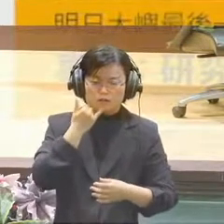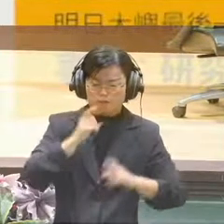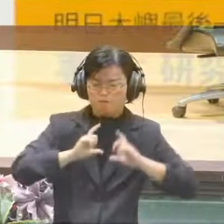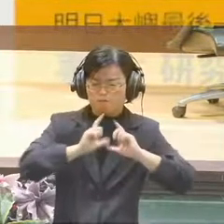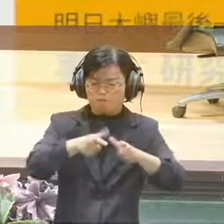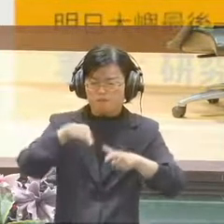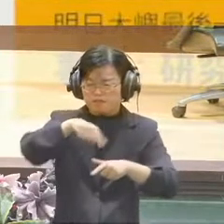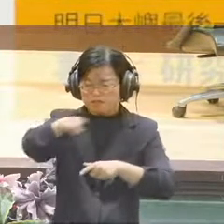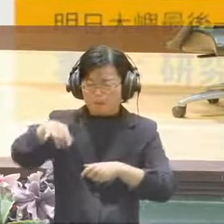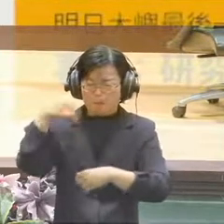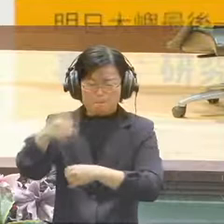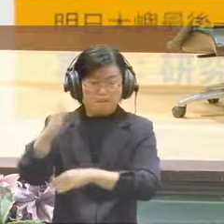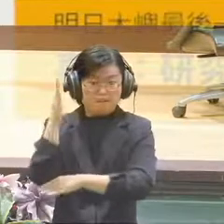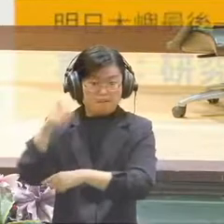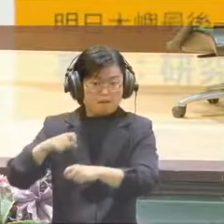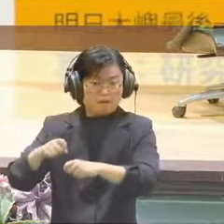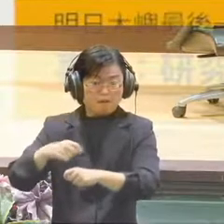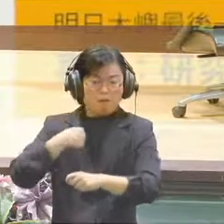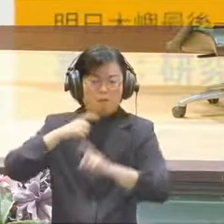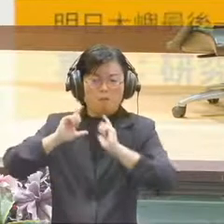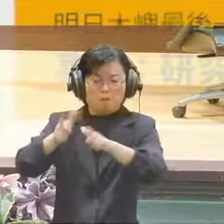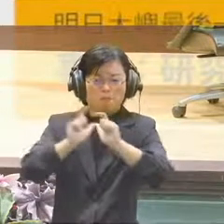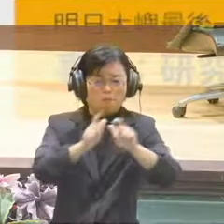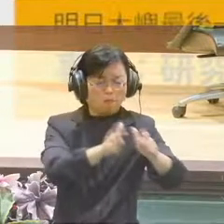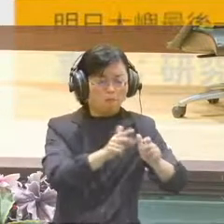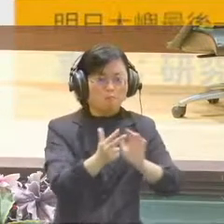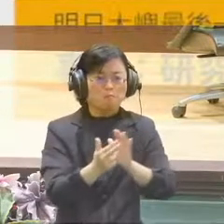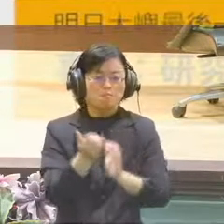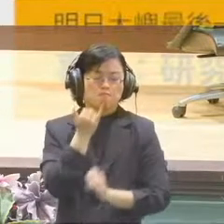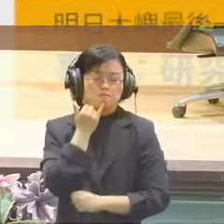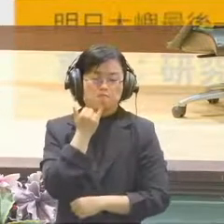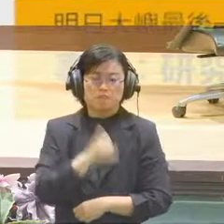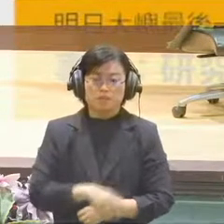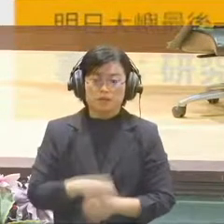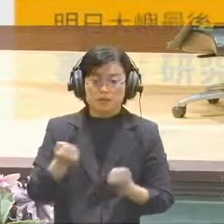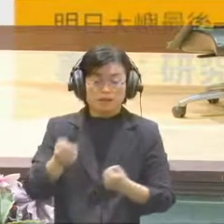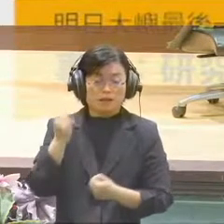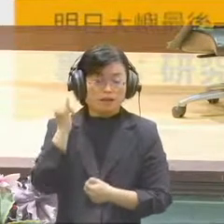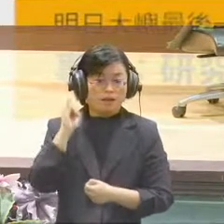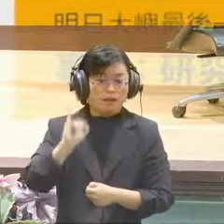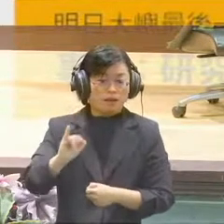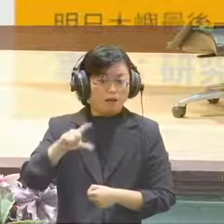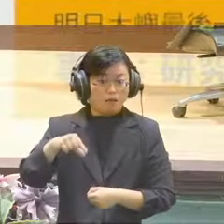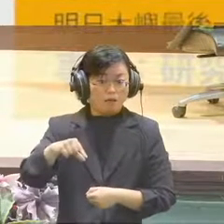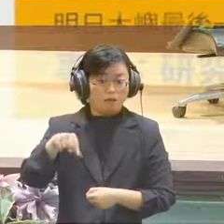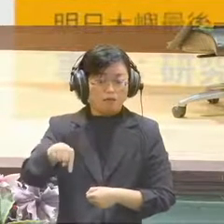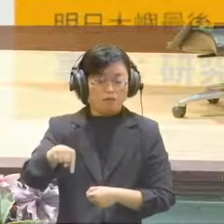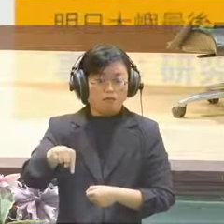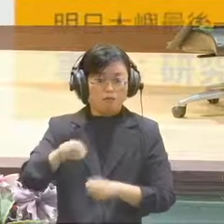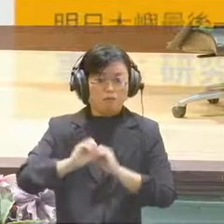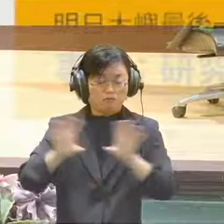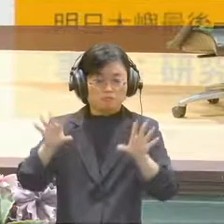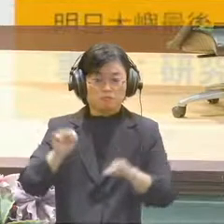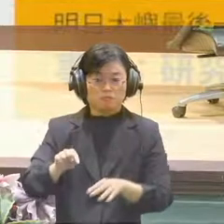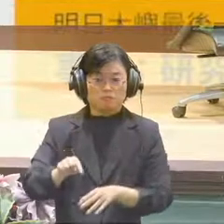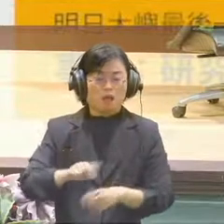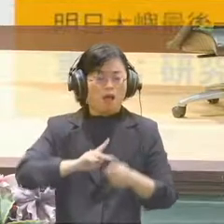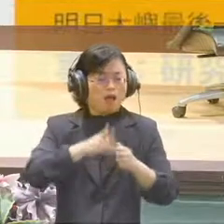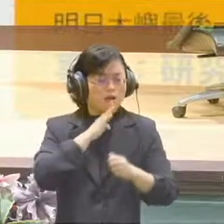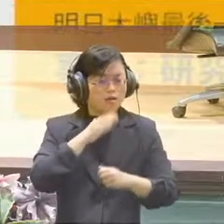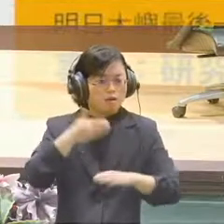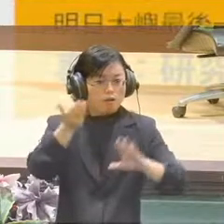do this on Facebook, we do this on Instagram, and also recently we are starting to do some multimedia thing like